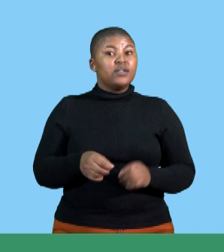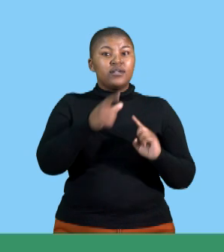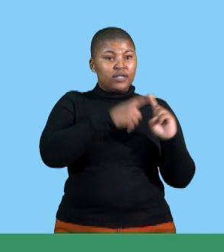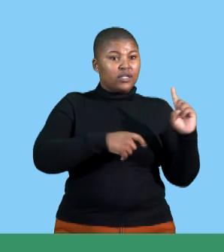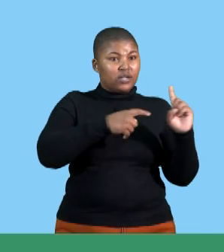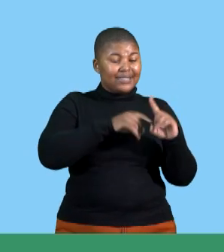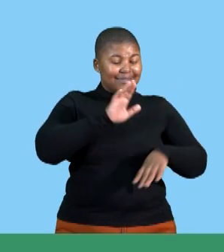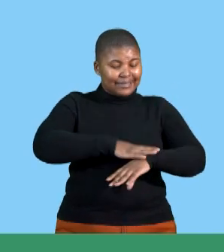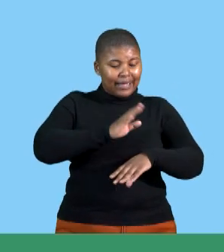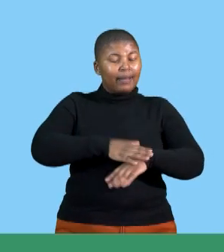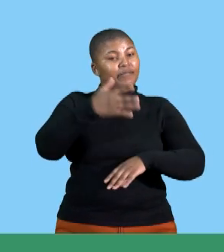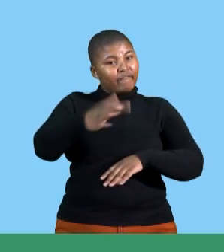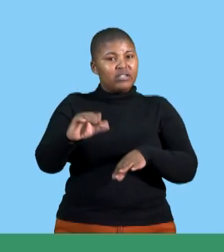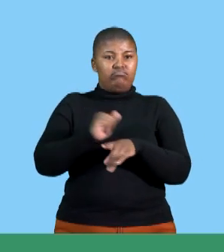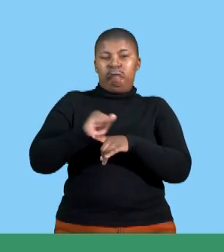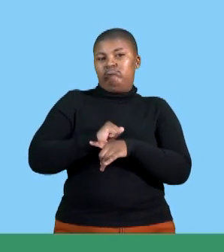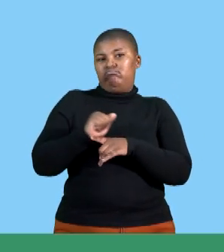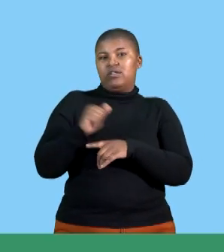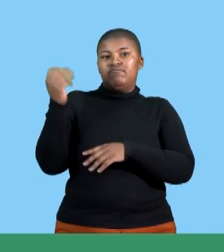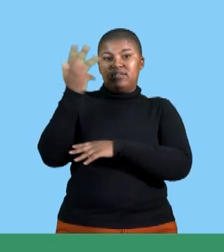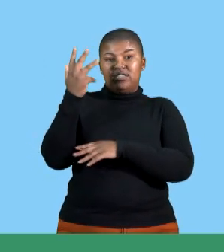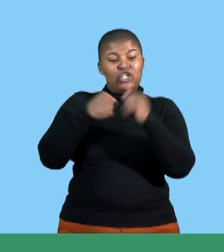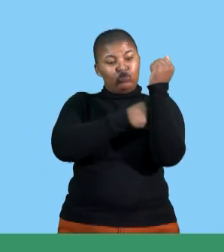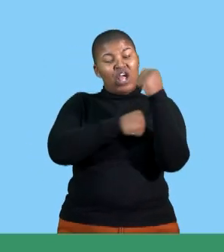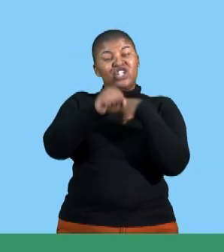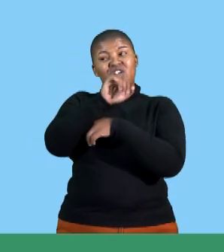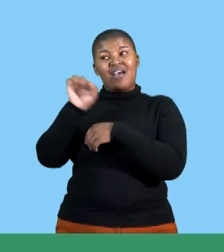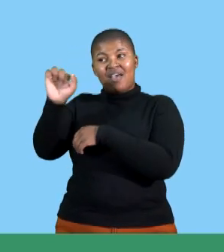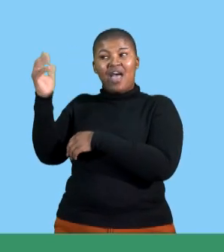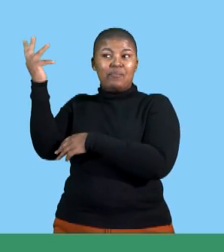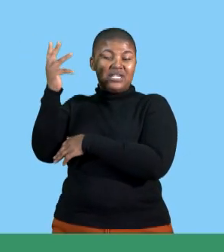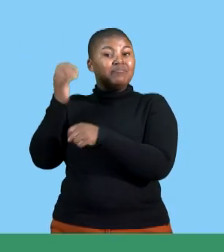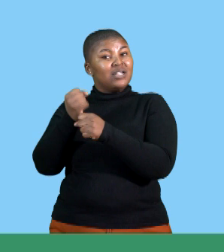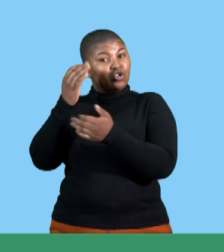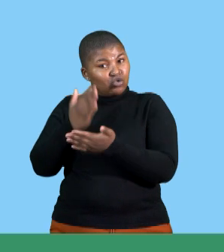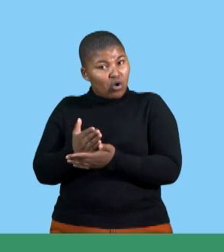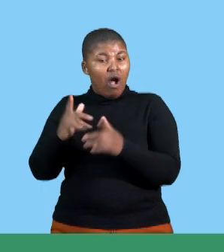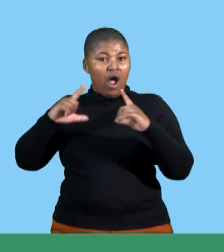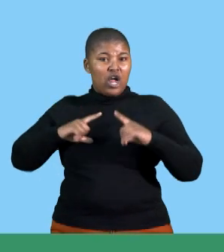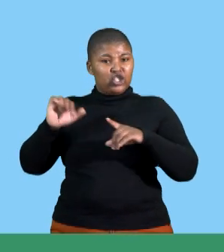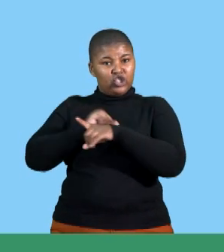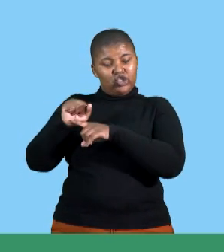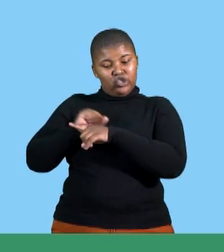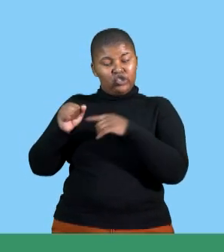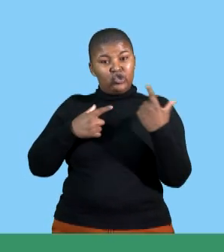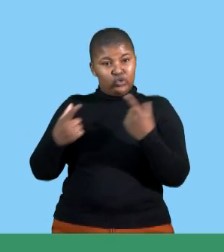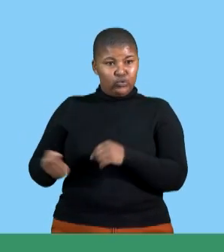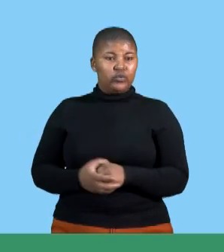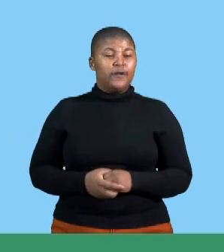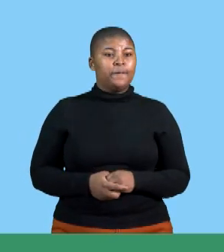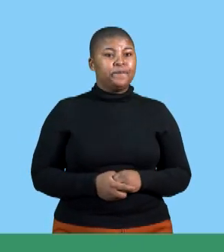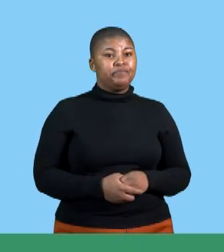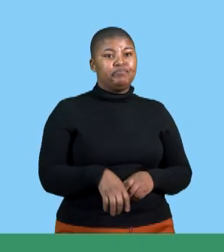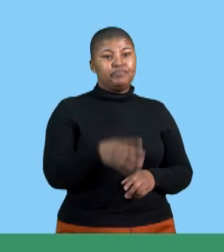presentation she also prepared the structure of her presentation the question says